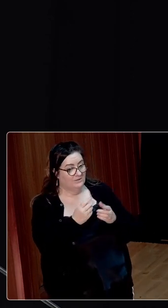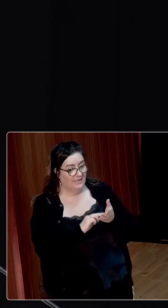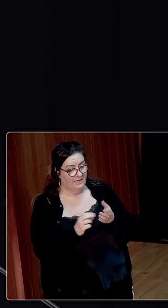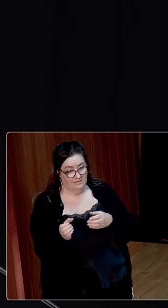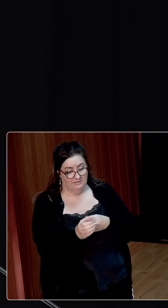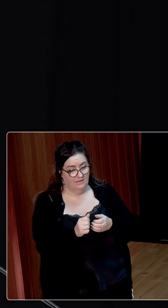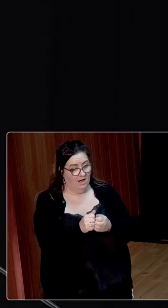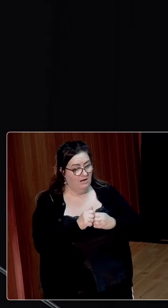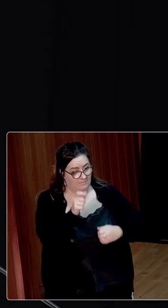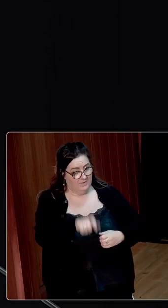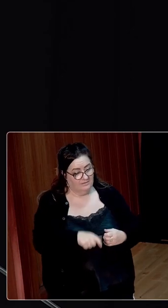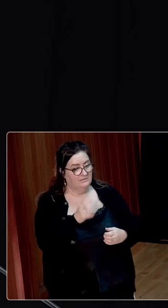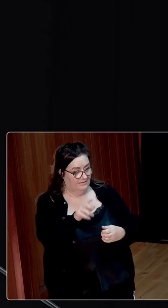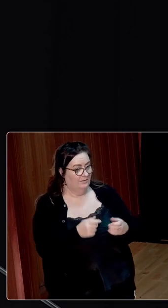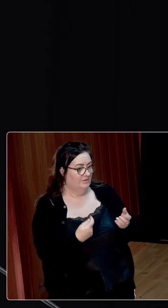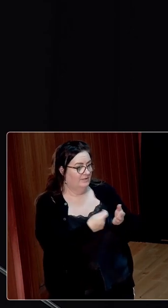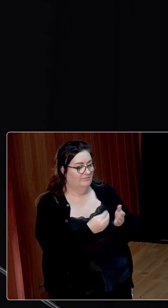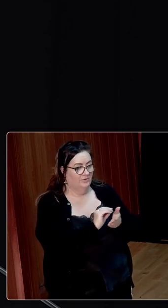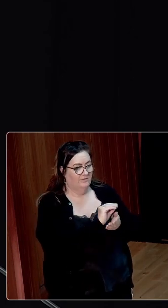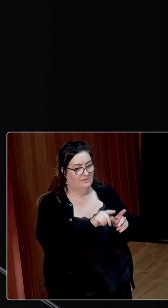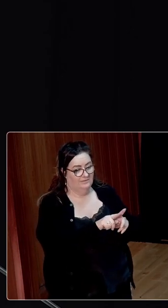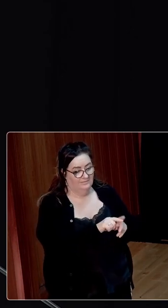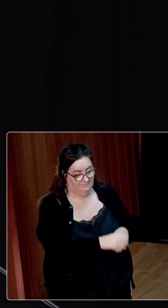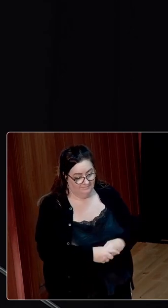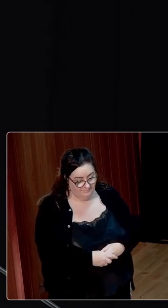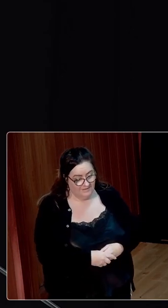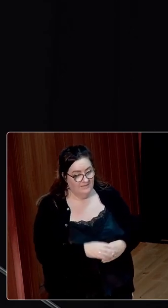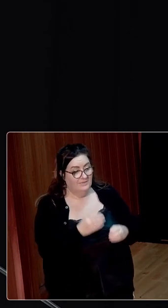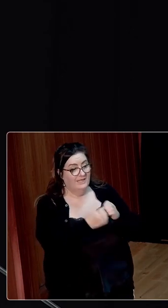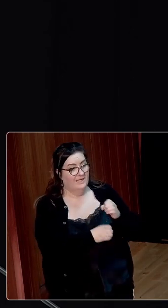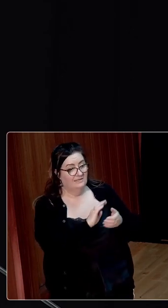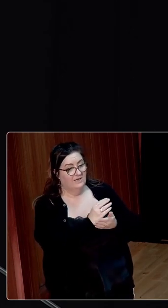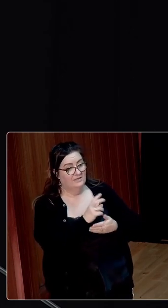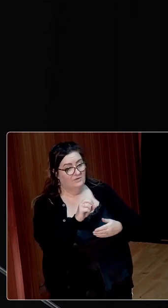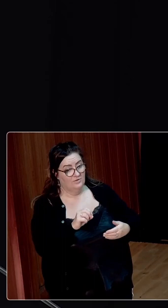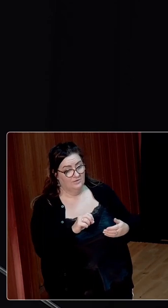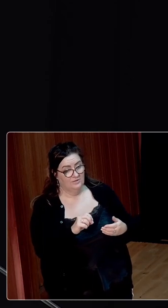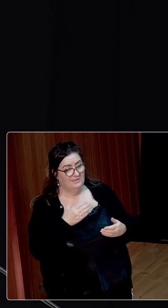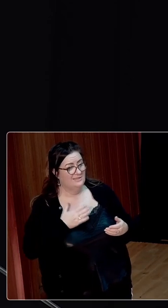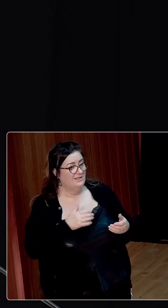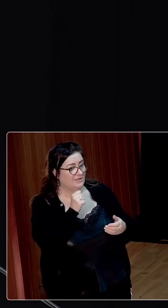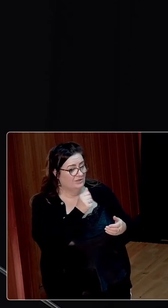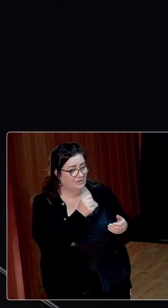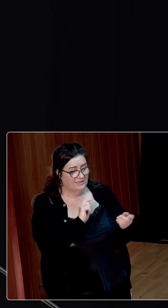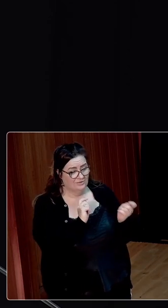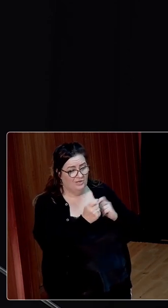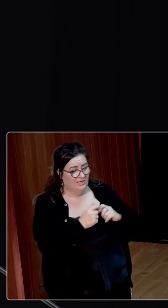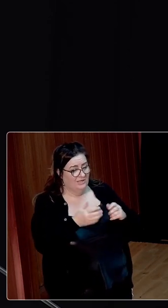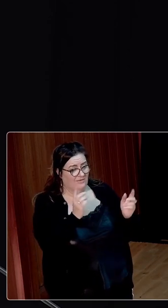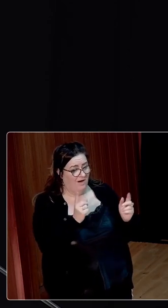farms. By the end of the 1930s, almost nothing had changed in the Irish farm structure.